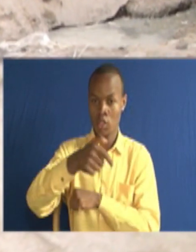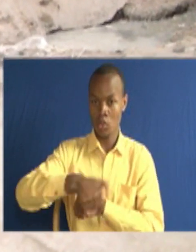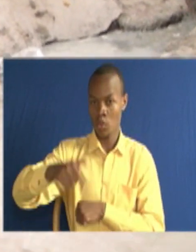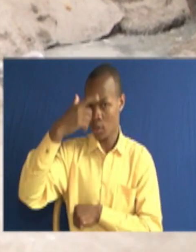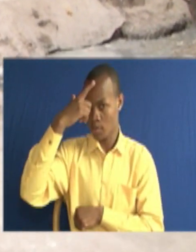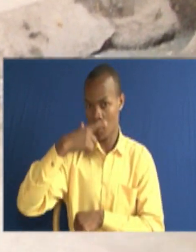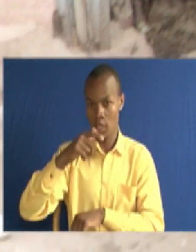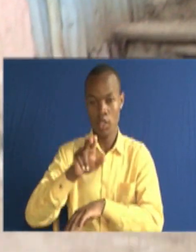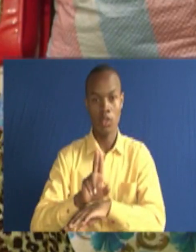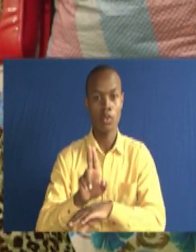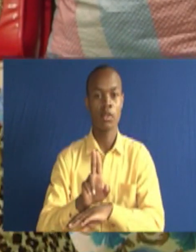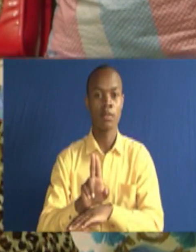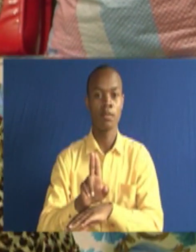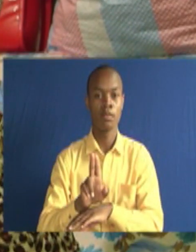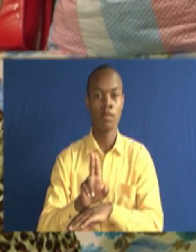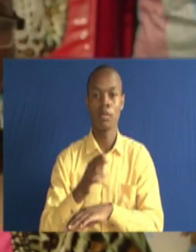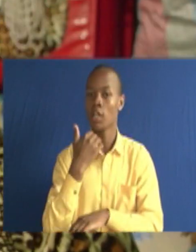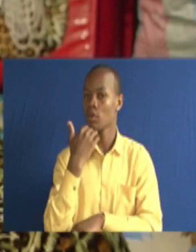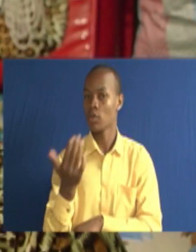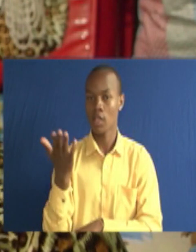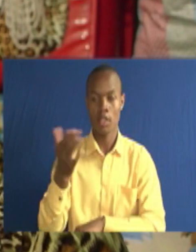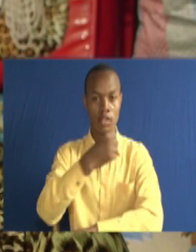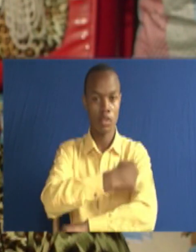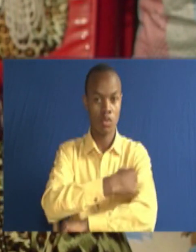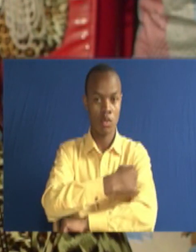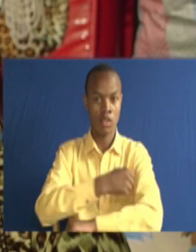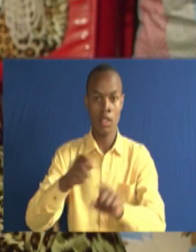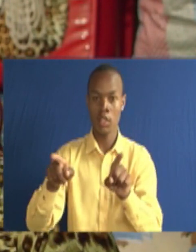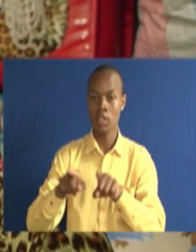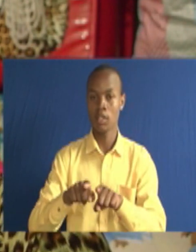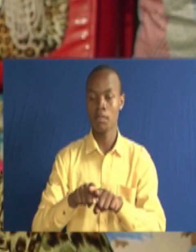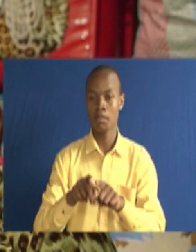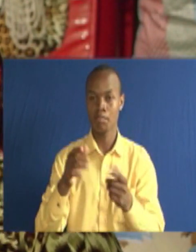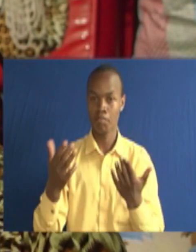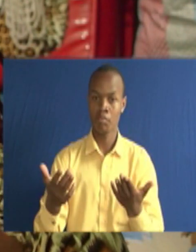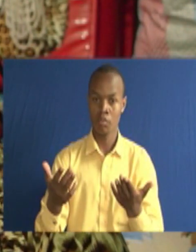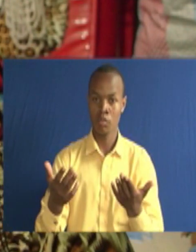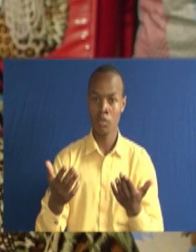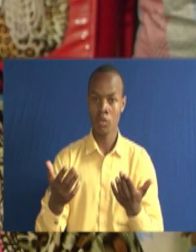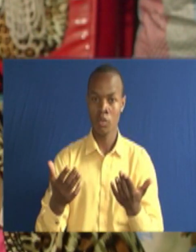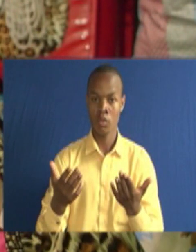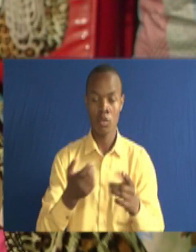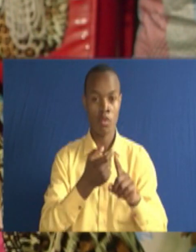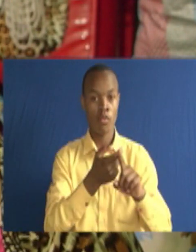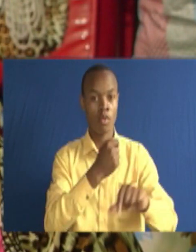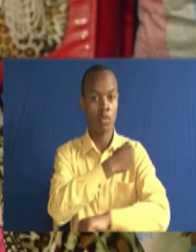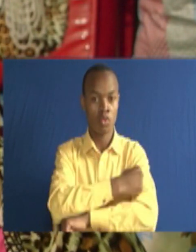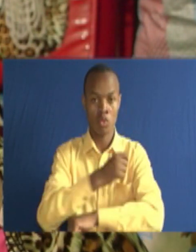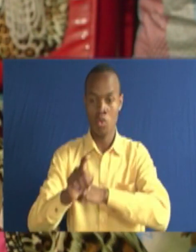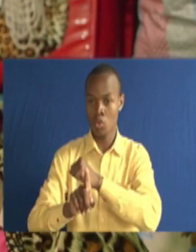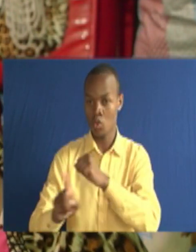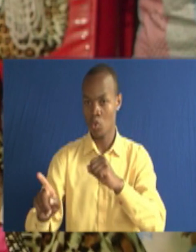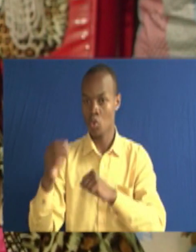kutumia via braille, hakuna. Hapa around, kutoka shule mpaka nyumbani, ama